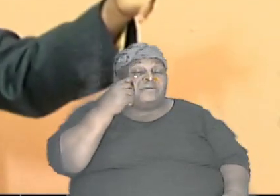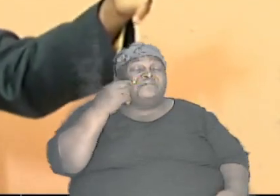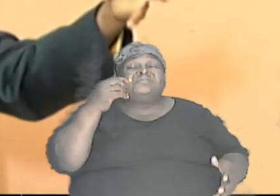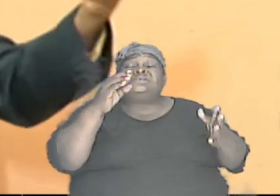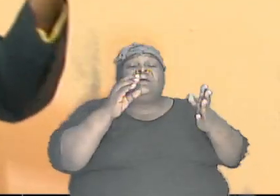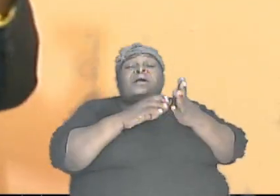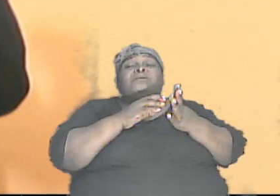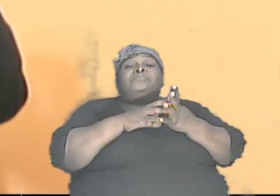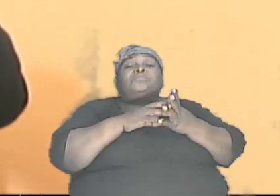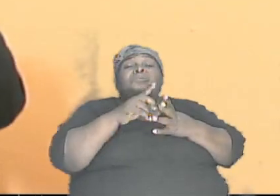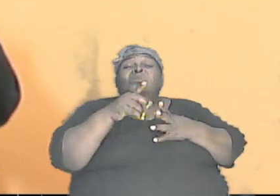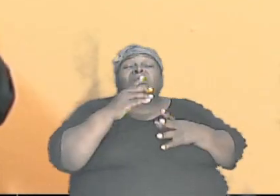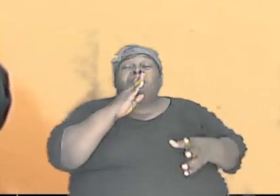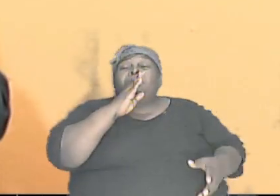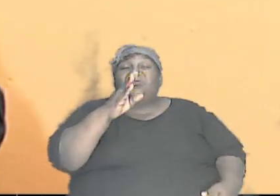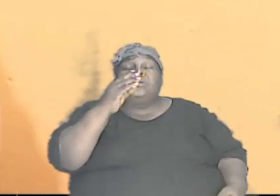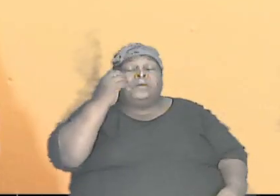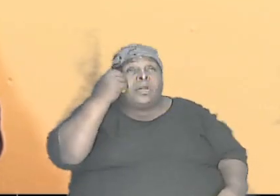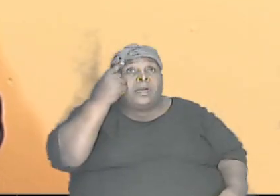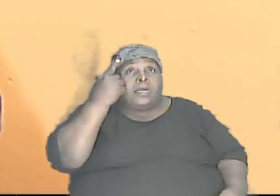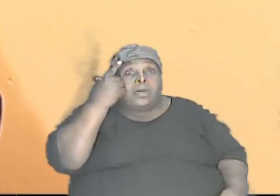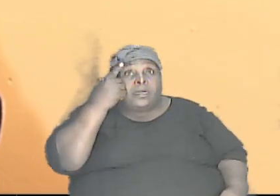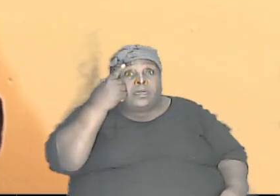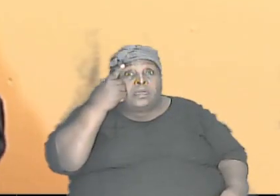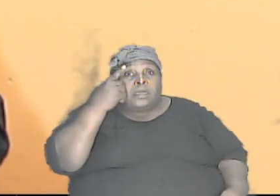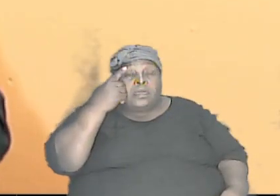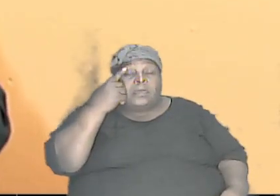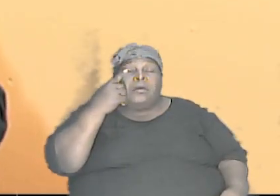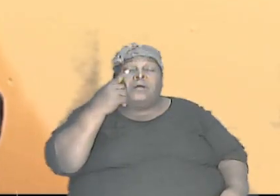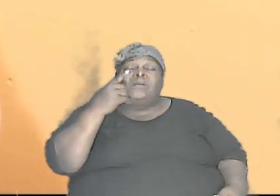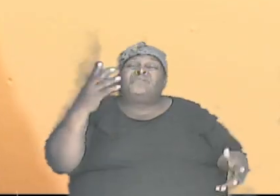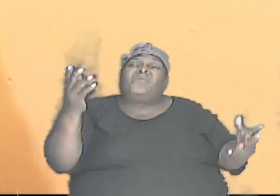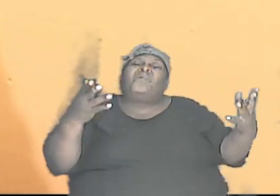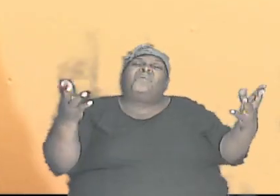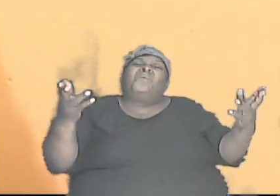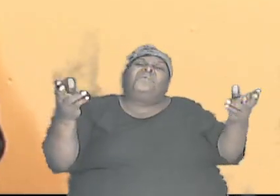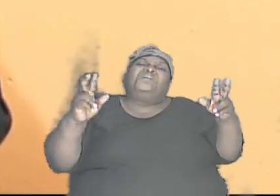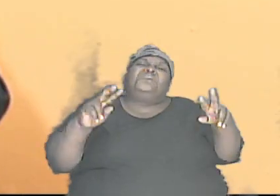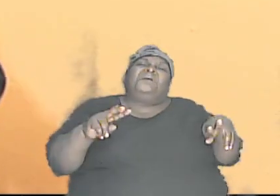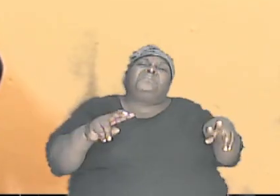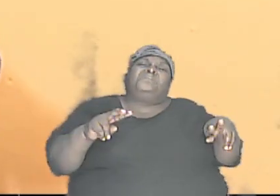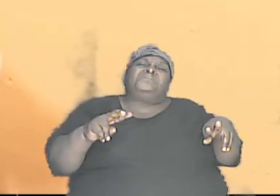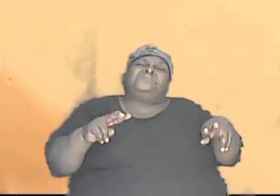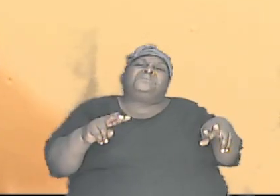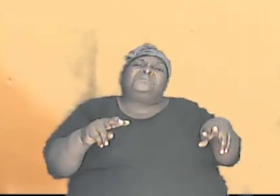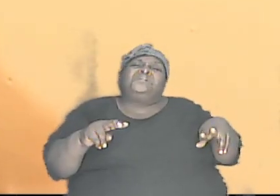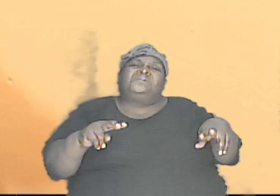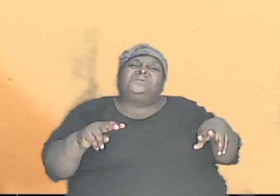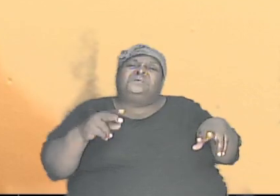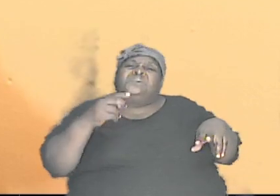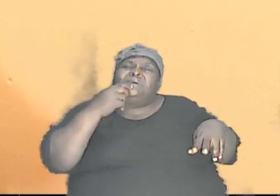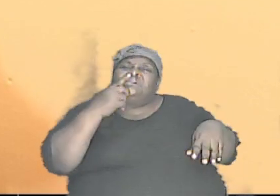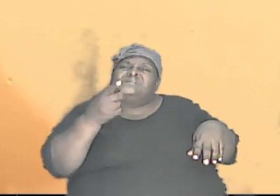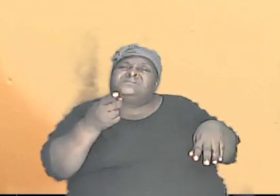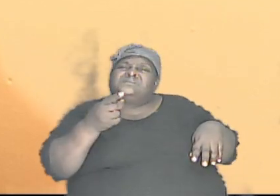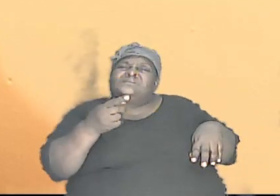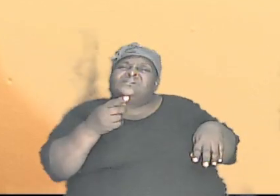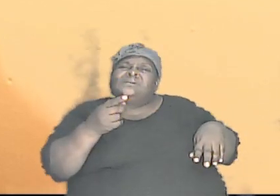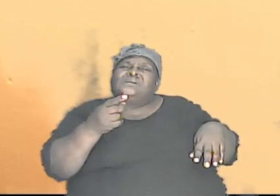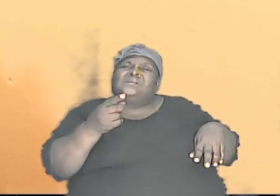you would be surprised of what can happen. Now, let us say that that